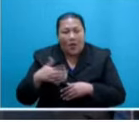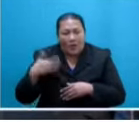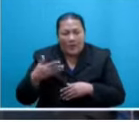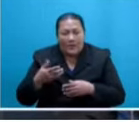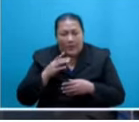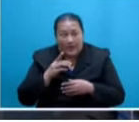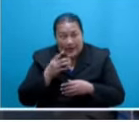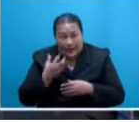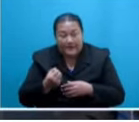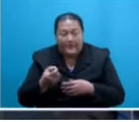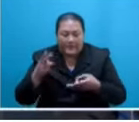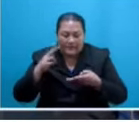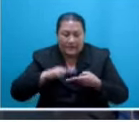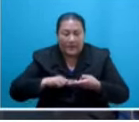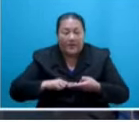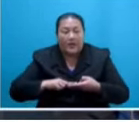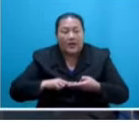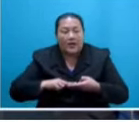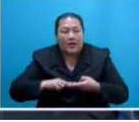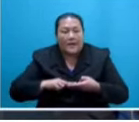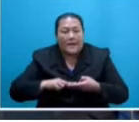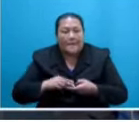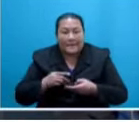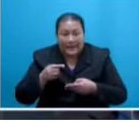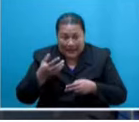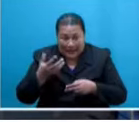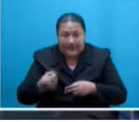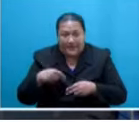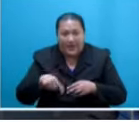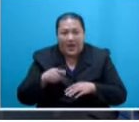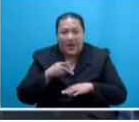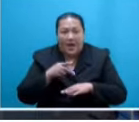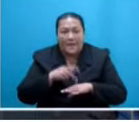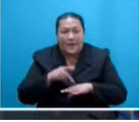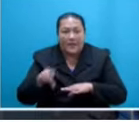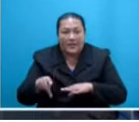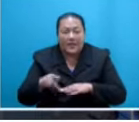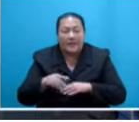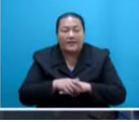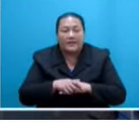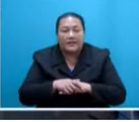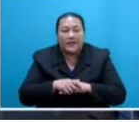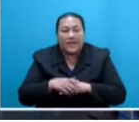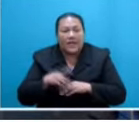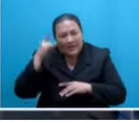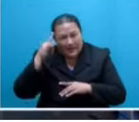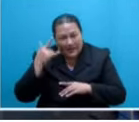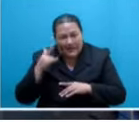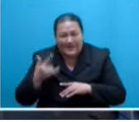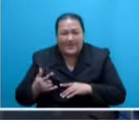and above from politics and even sanction in this House, except by way of motion. Mr. Speaker, sir, we, the Opposition,